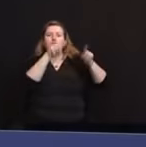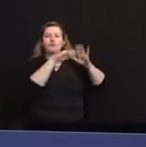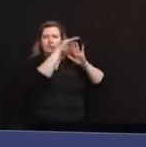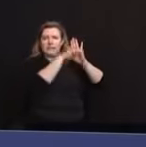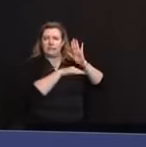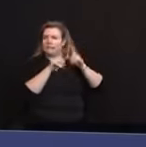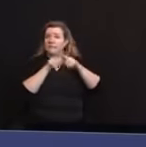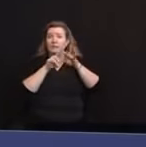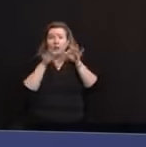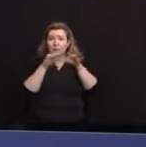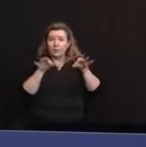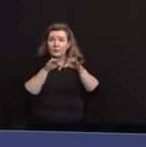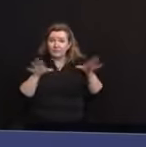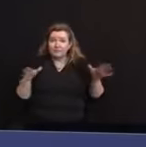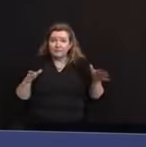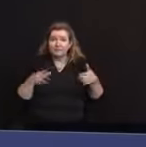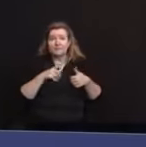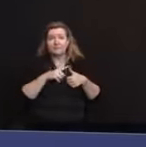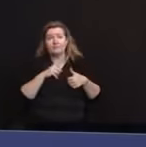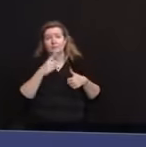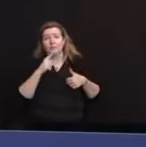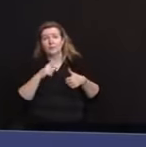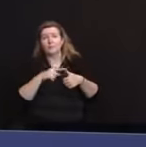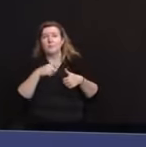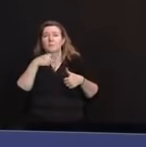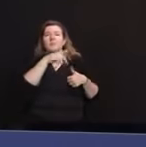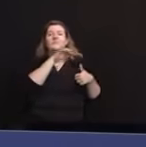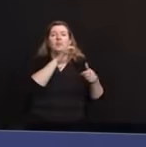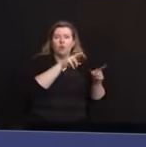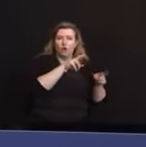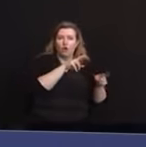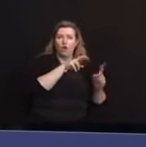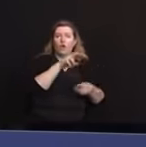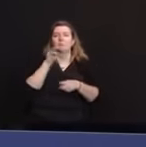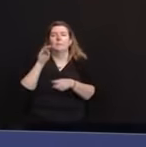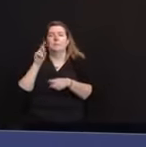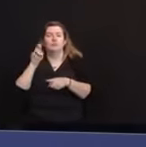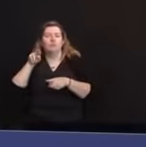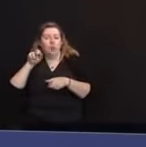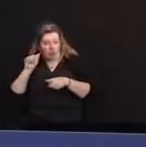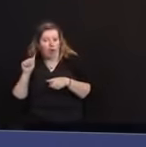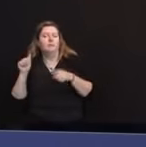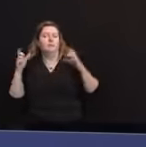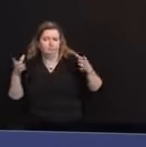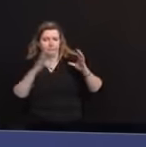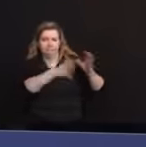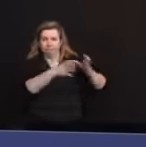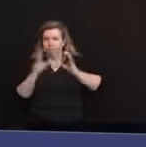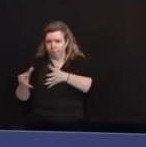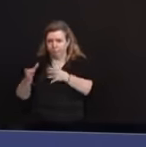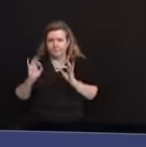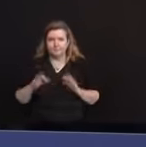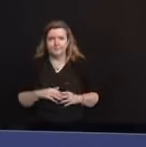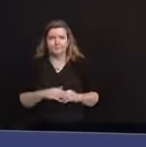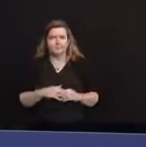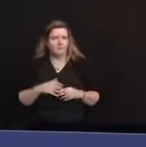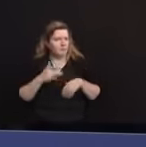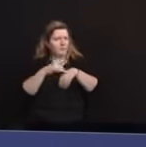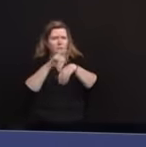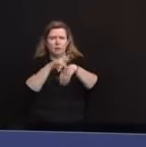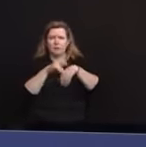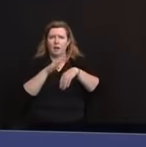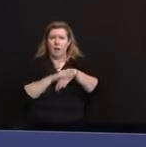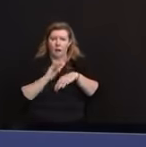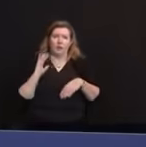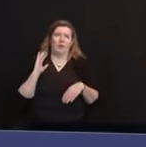vaccines. The fact sheets, which are intended for recipients and caregivers, are now available on our vaccine